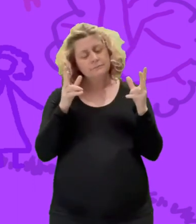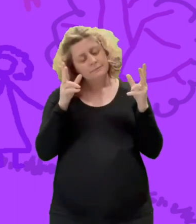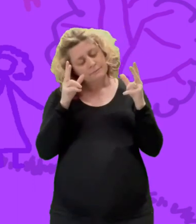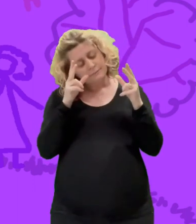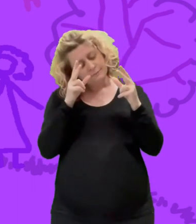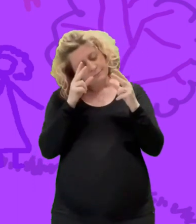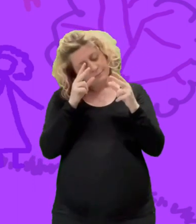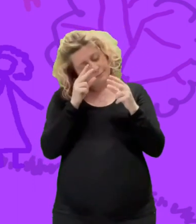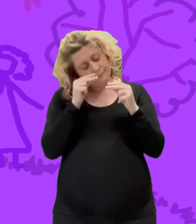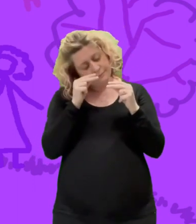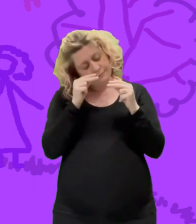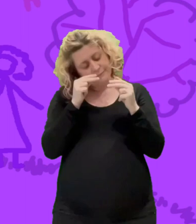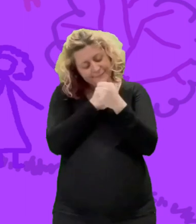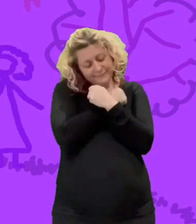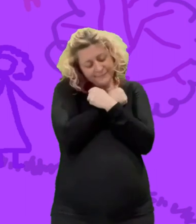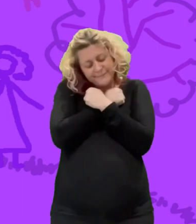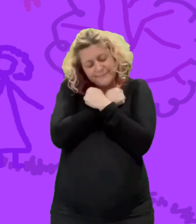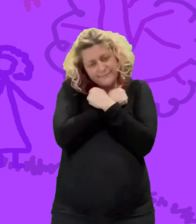cuddle my toy